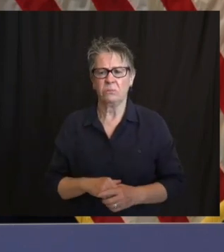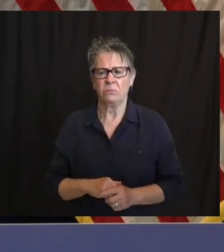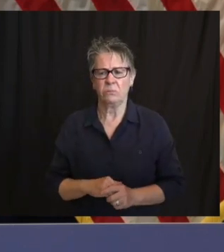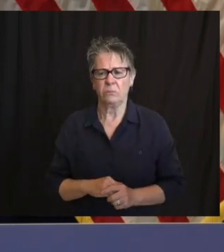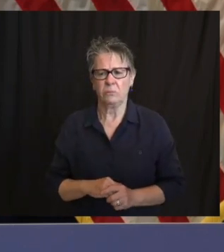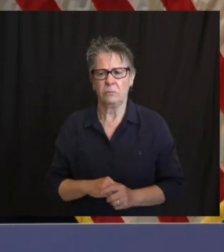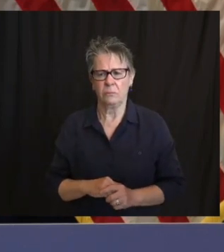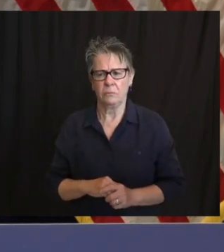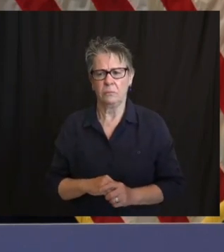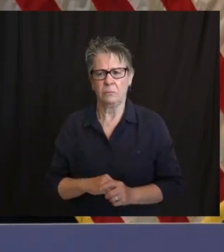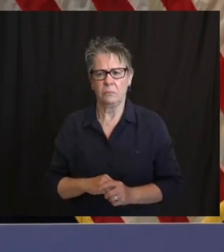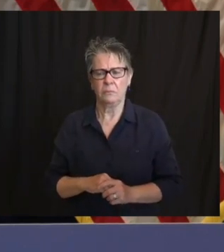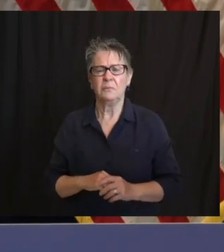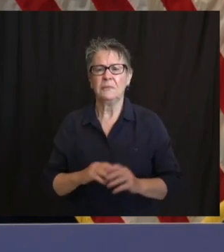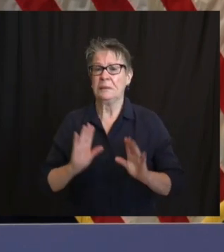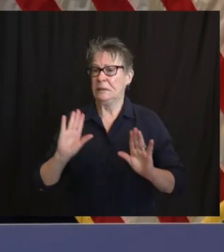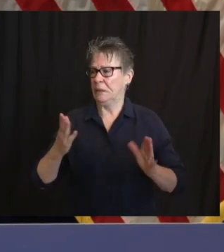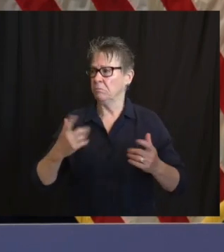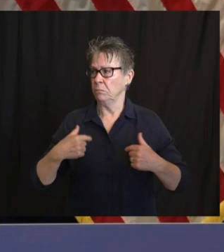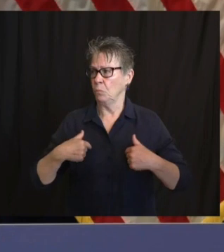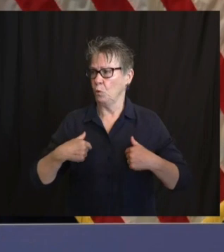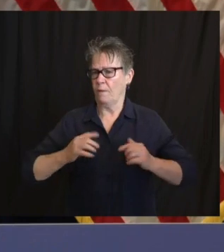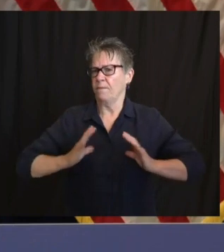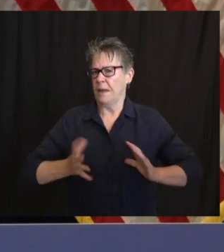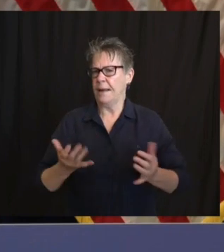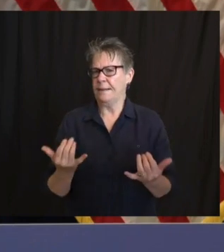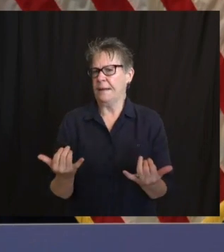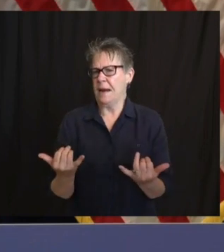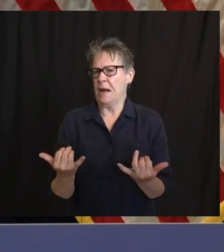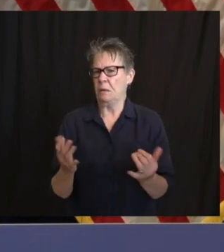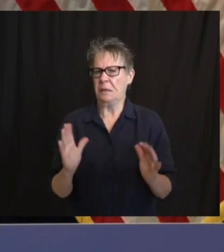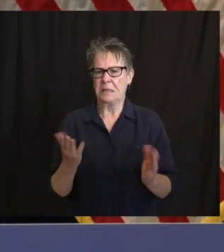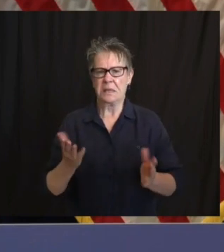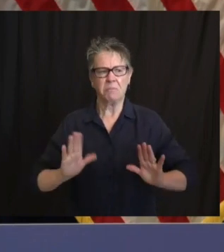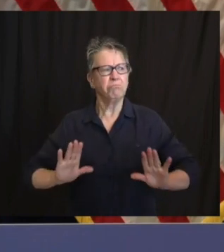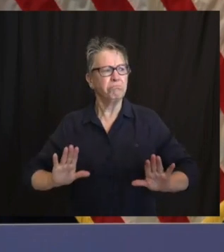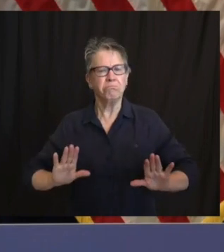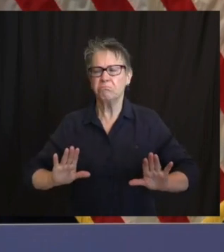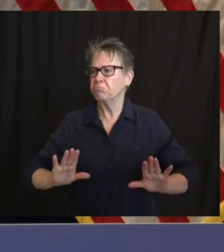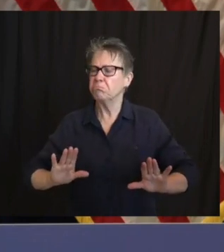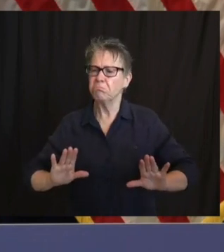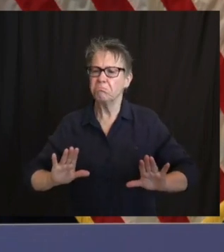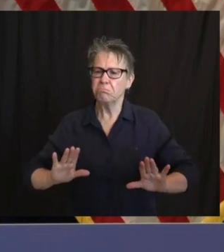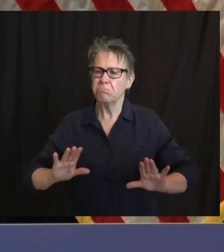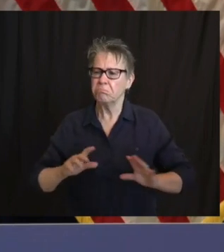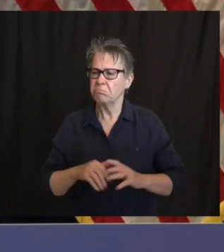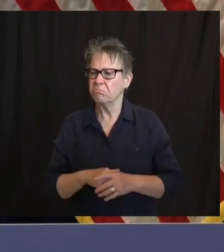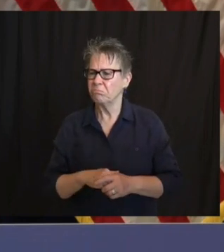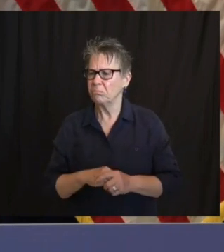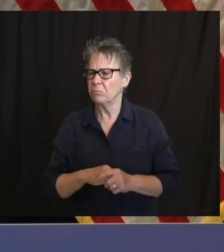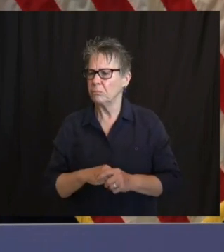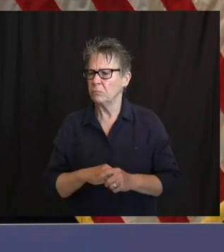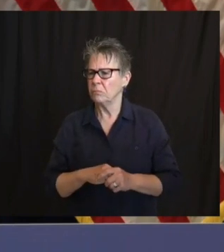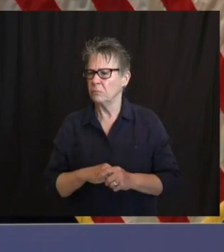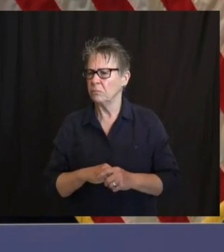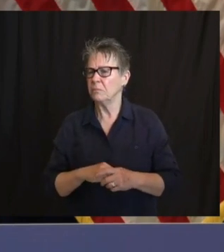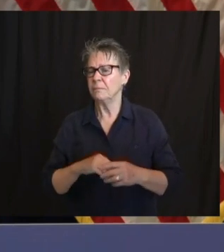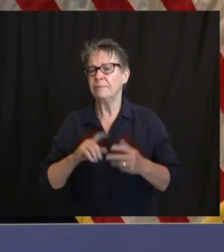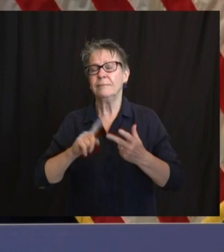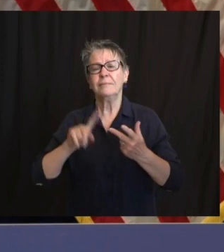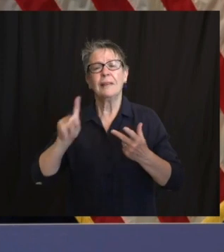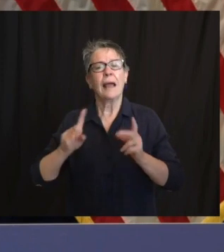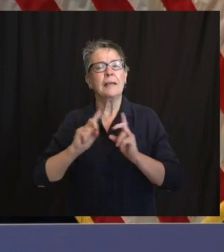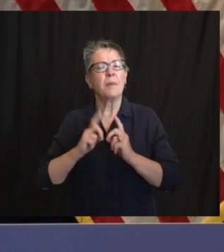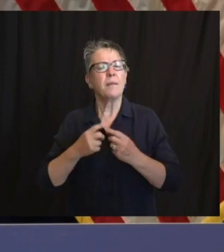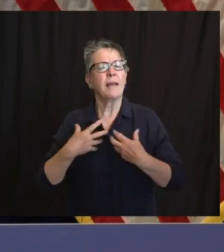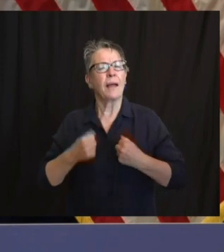I've got no comment one way or the other on the vacancy at Department of Health. I assume the vacancy exists.